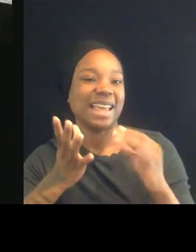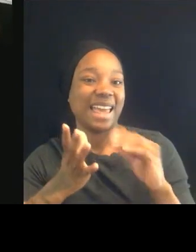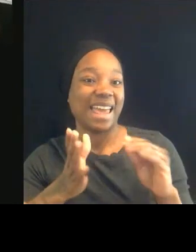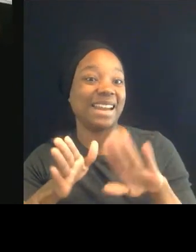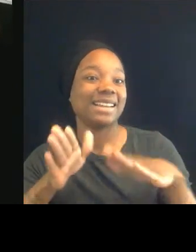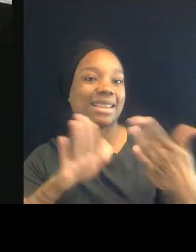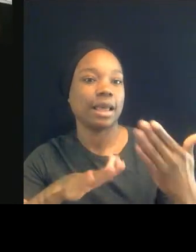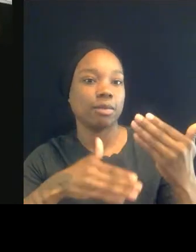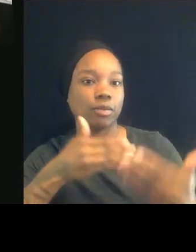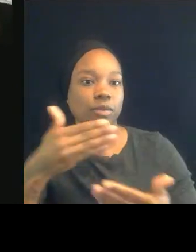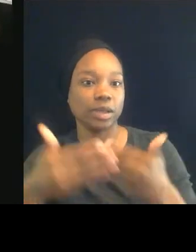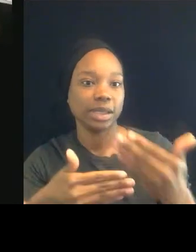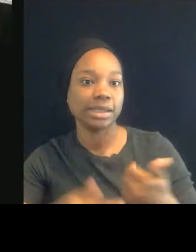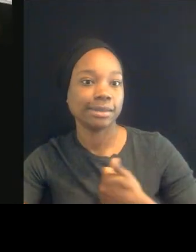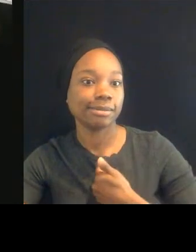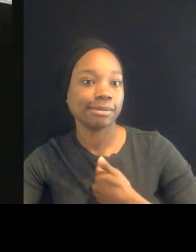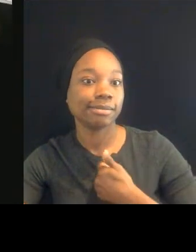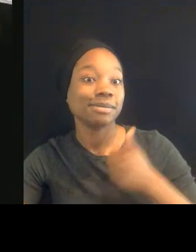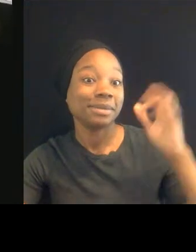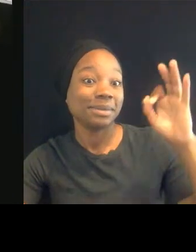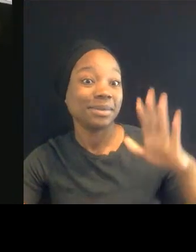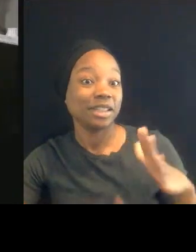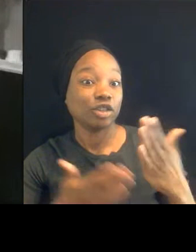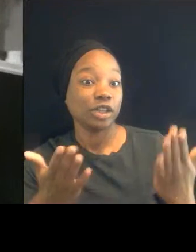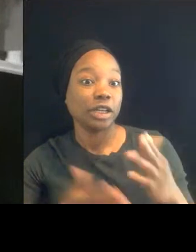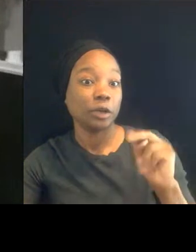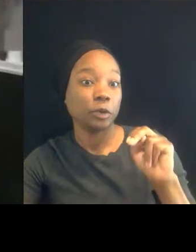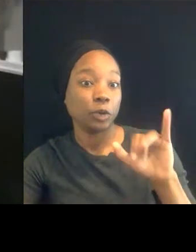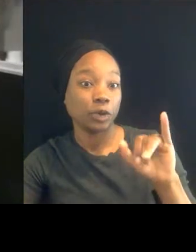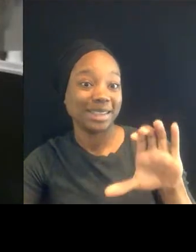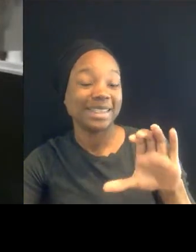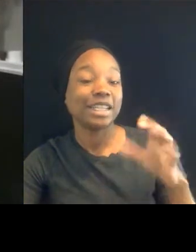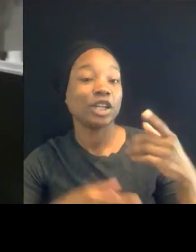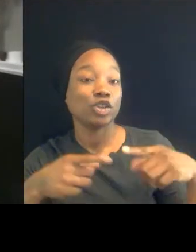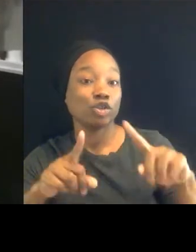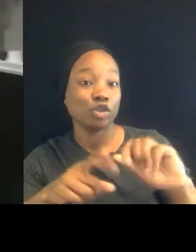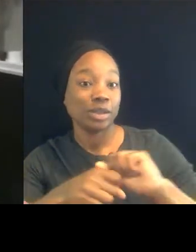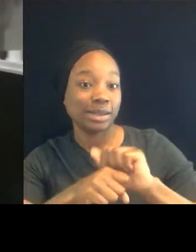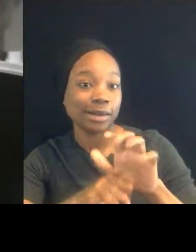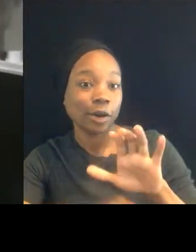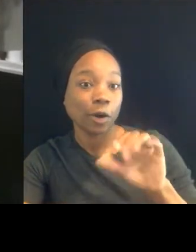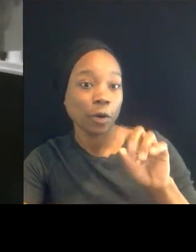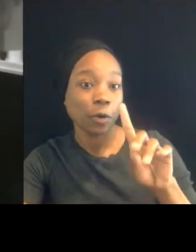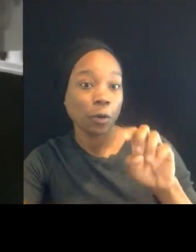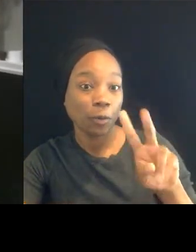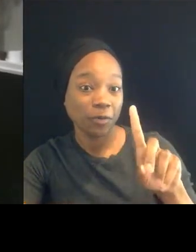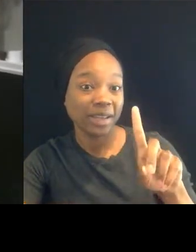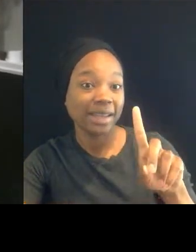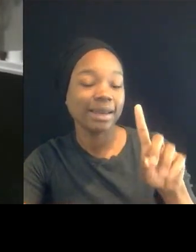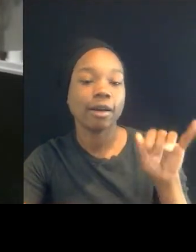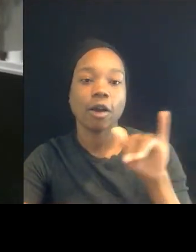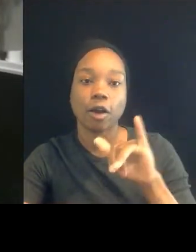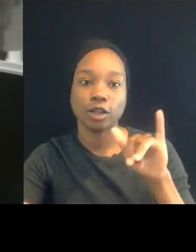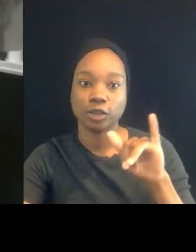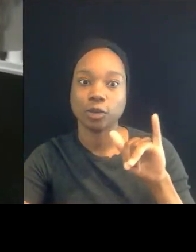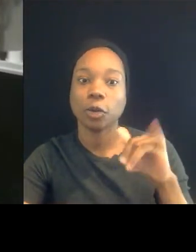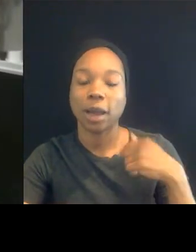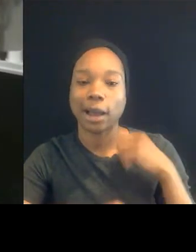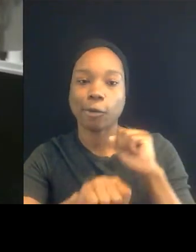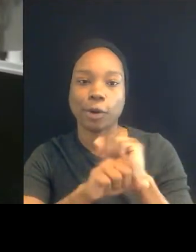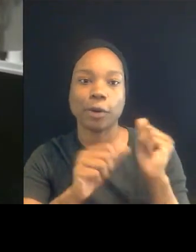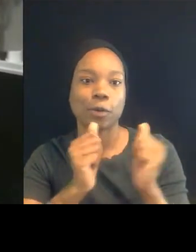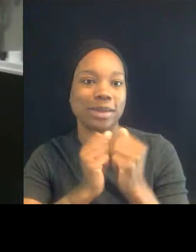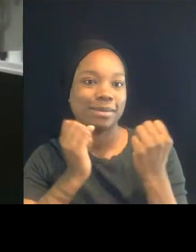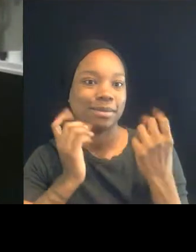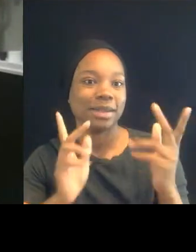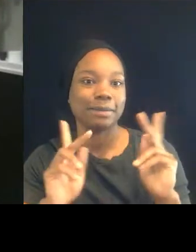City through all that during COVID, and also a pastor with a significant homeless ministry, I was invited